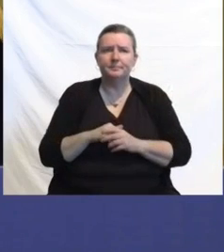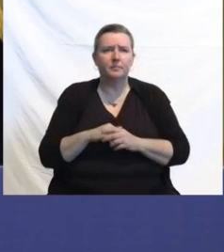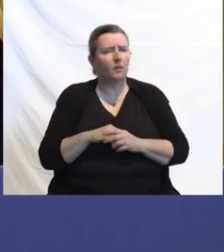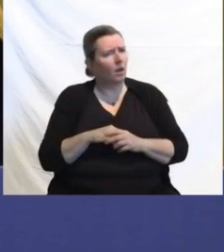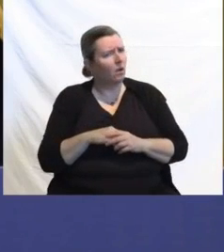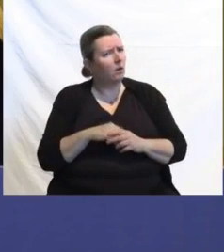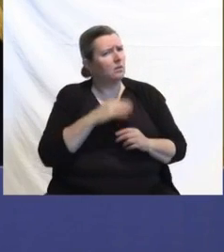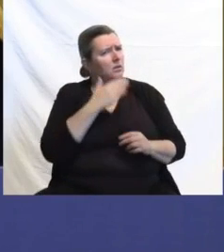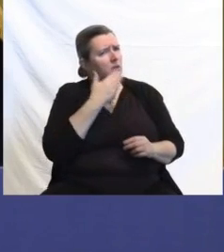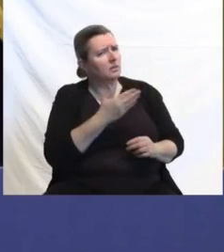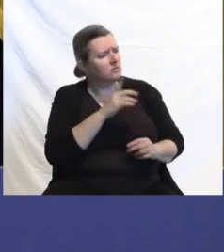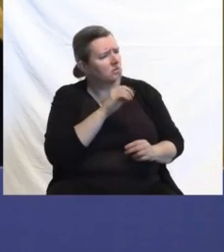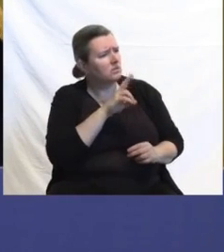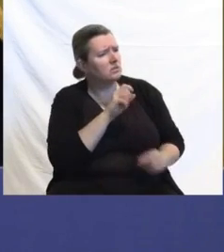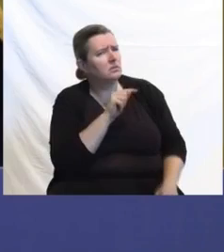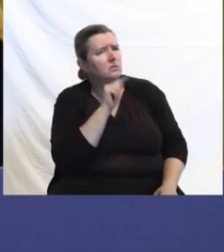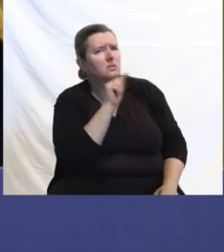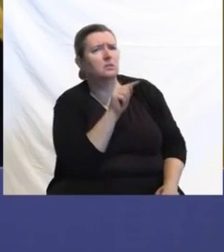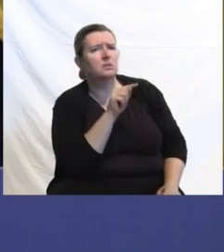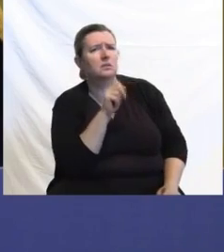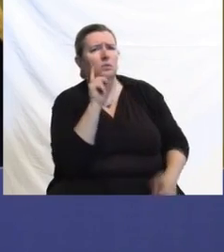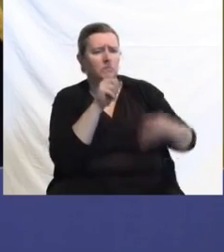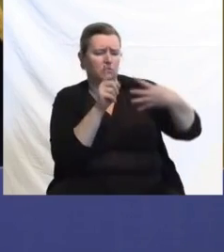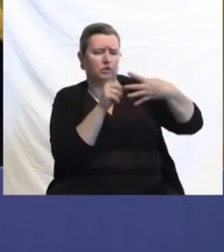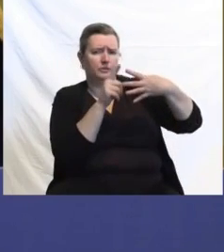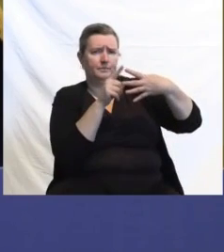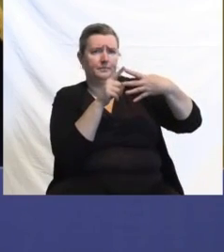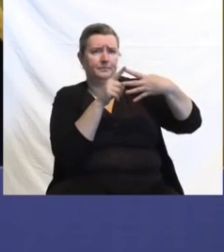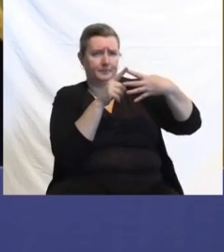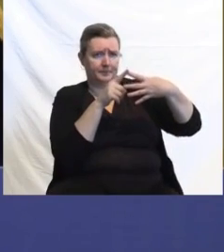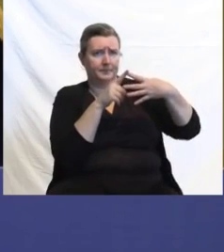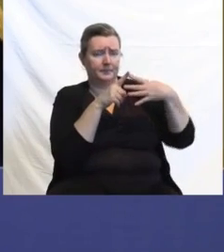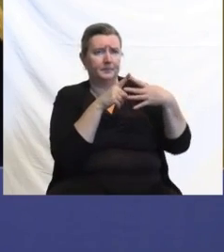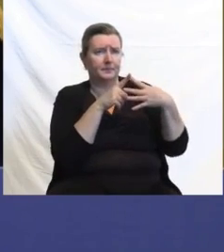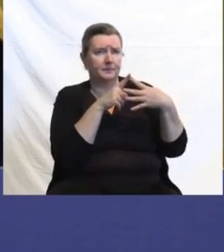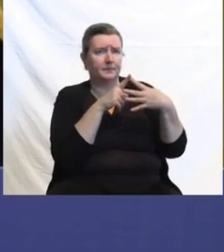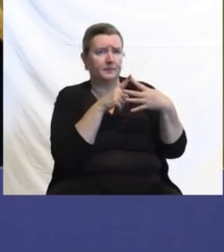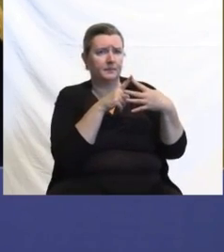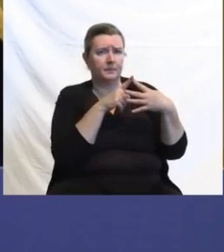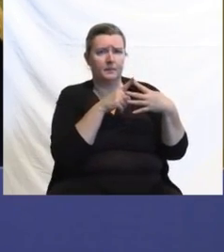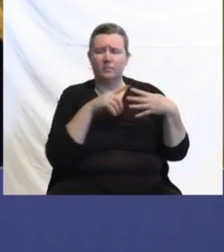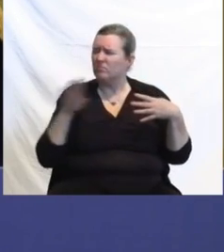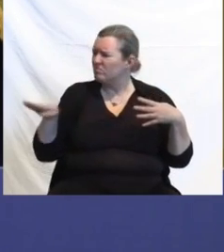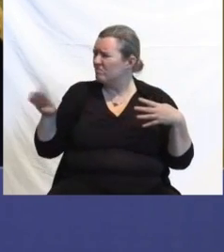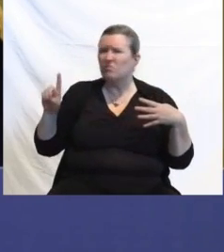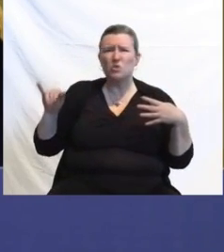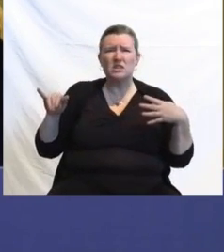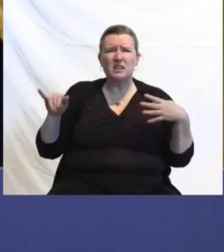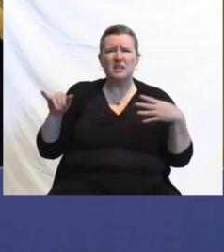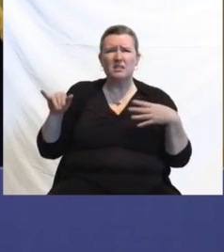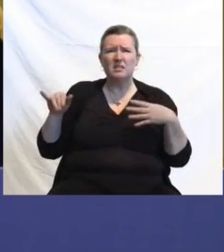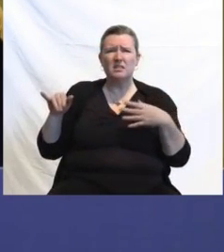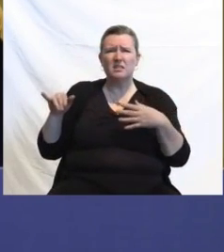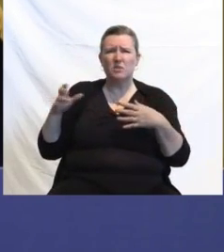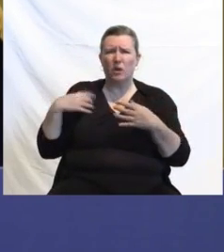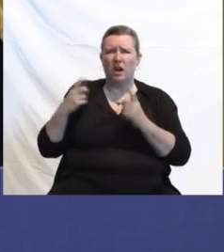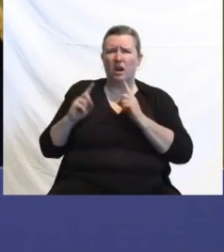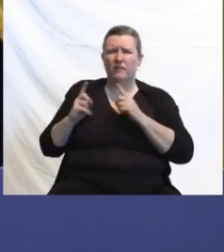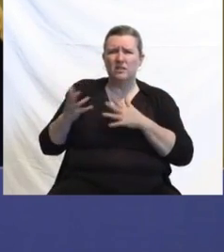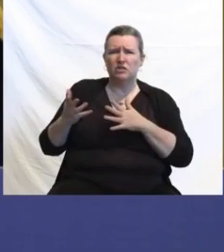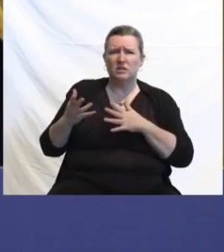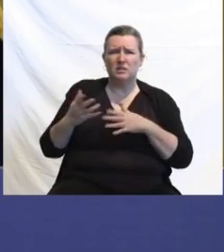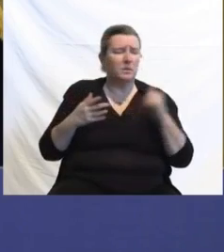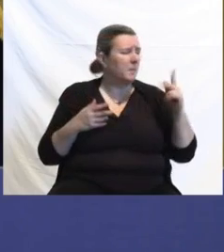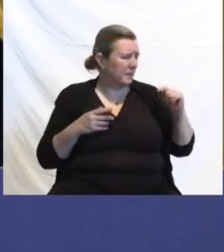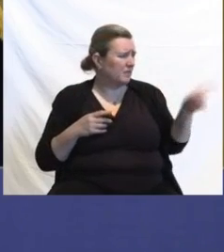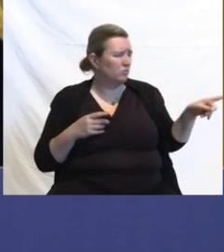Let me start at the top. Judy, we had this very conversation, Pat, Judy and I and others of our team,